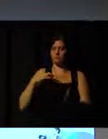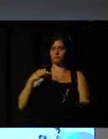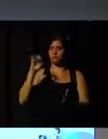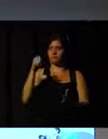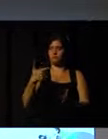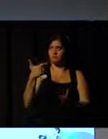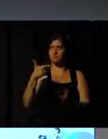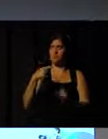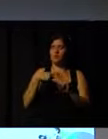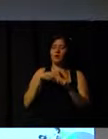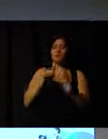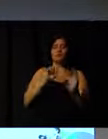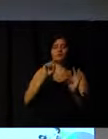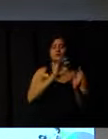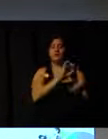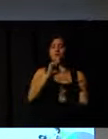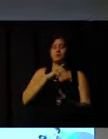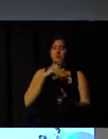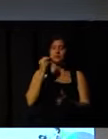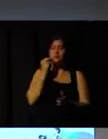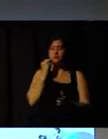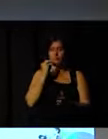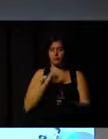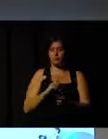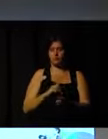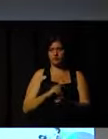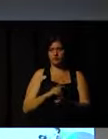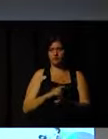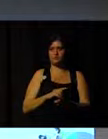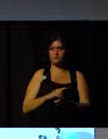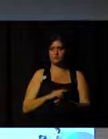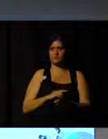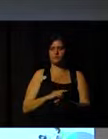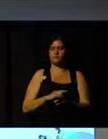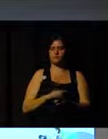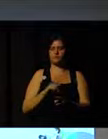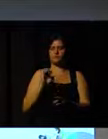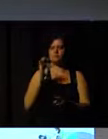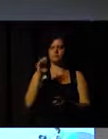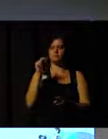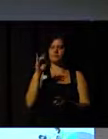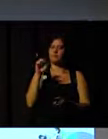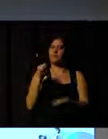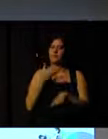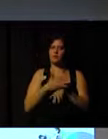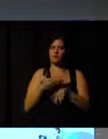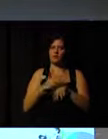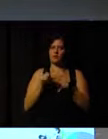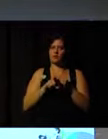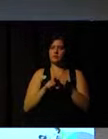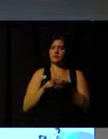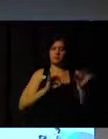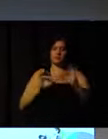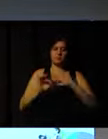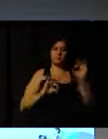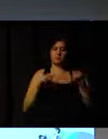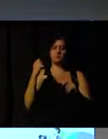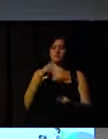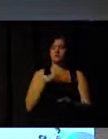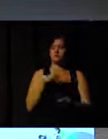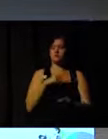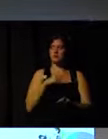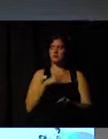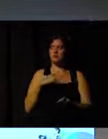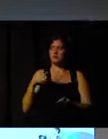But not everyone has that opportunity. But I think if you, in the planning stages now, in looking at volunteering and making sure it does